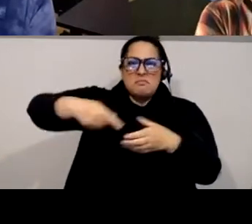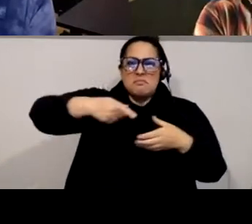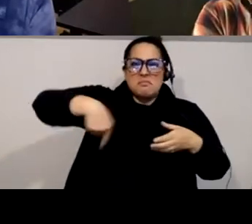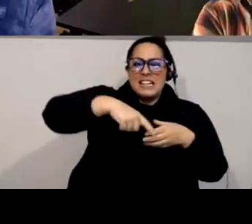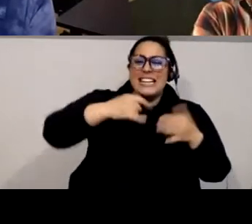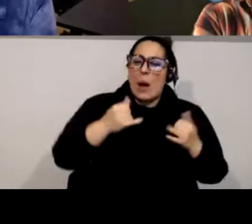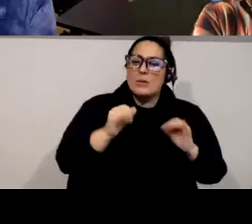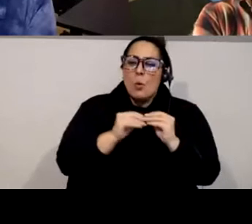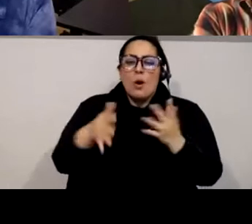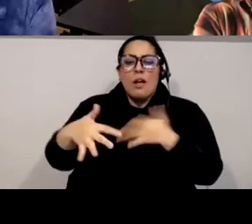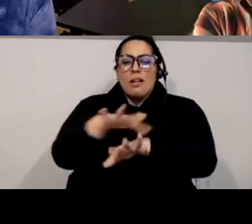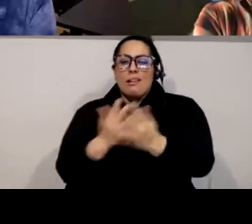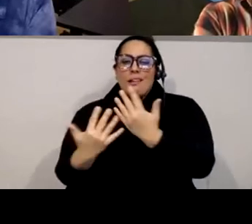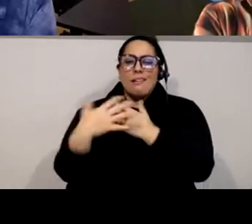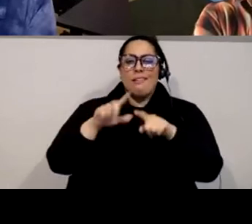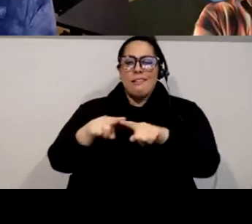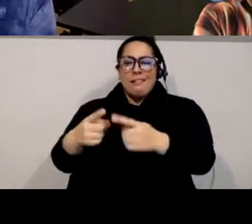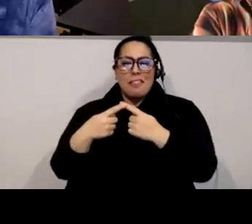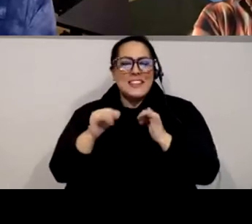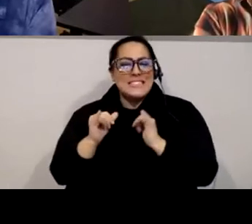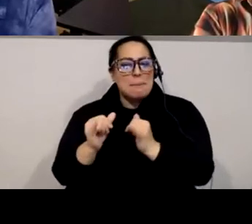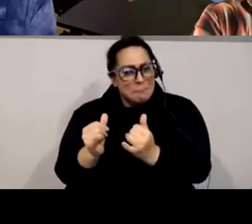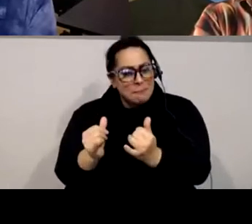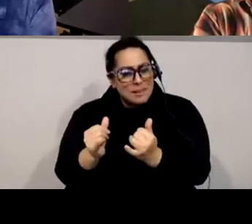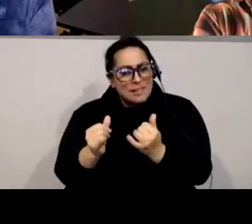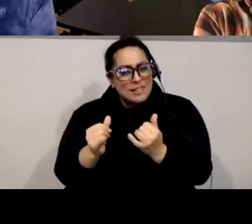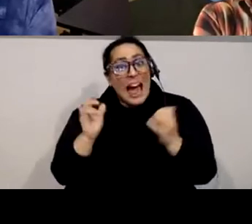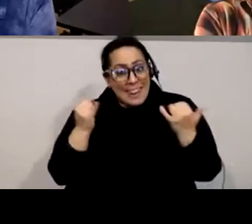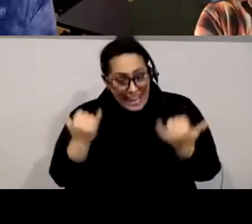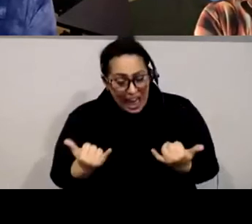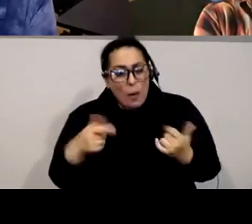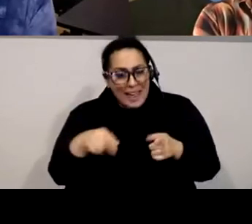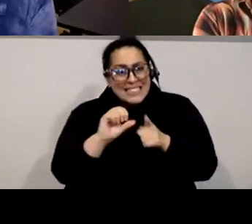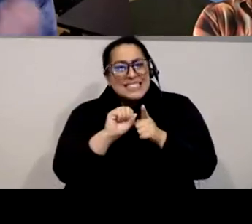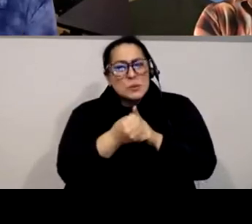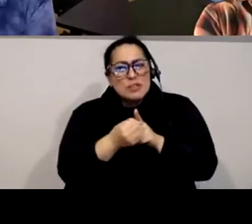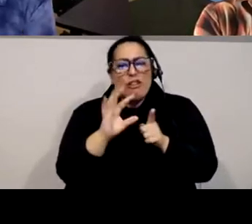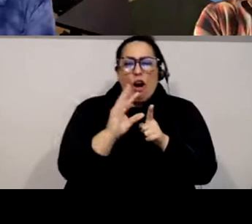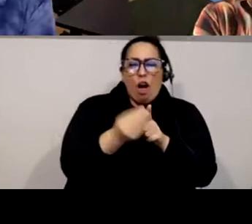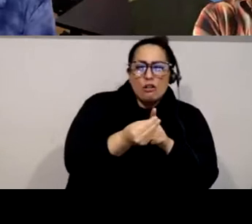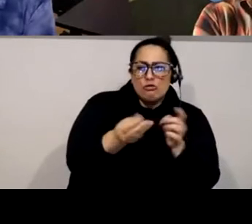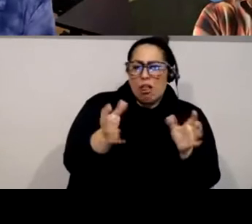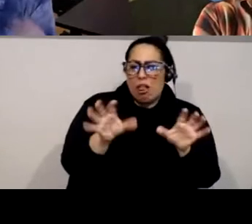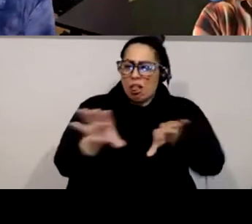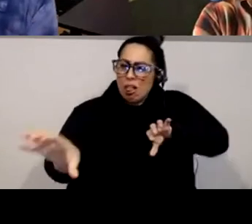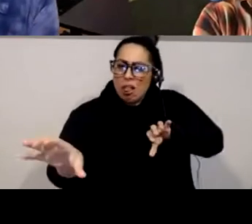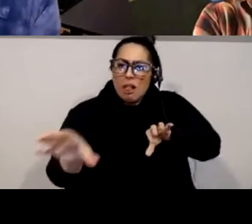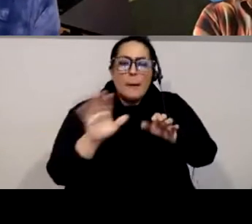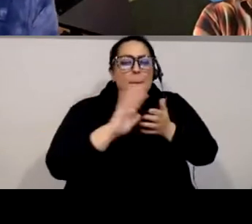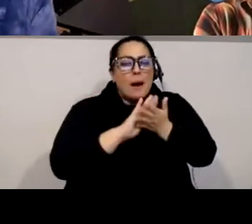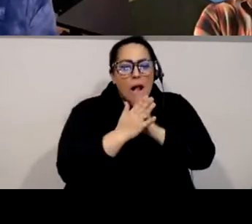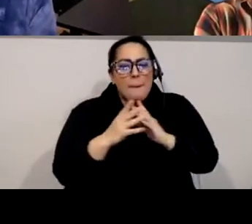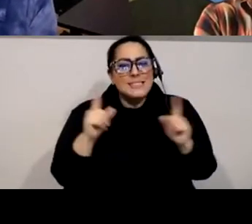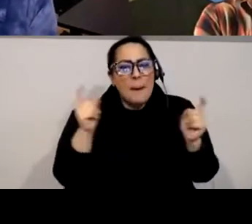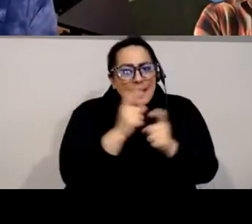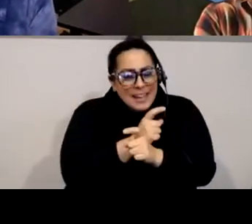it it's far more nuanced uh than that and complicated and i think the idea of capital and what capital